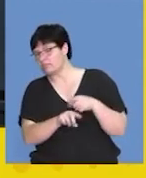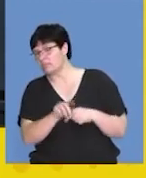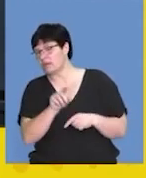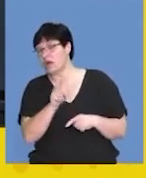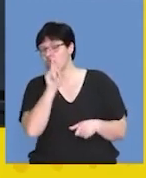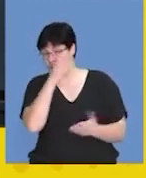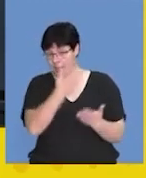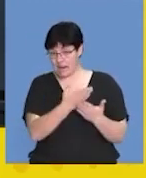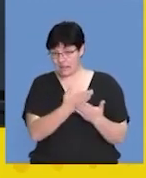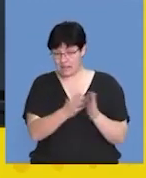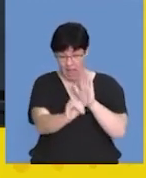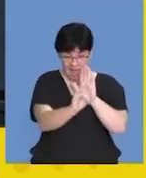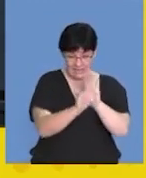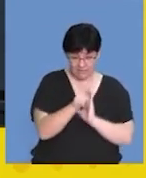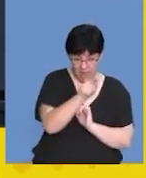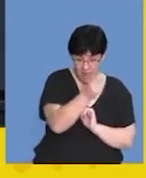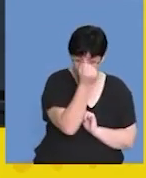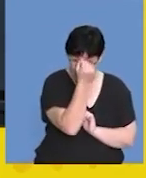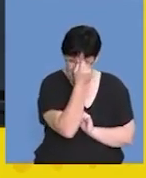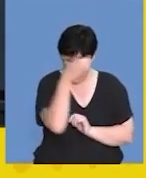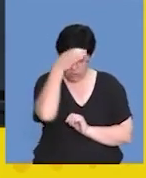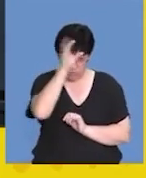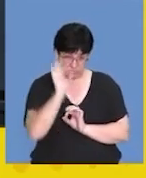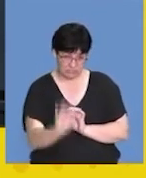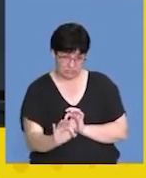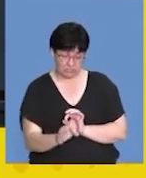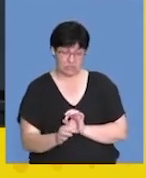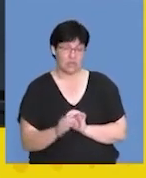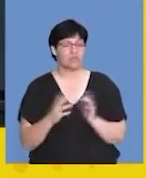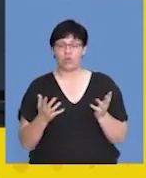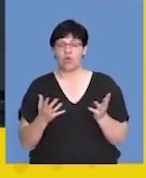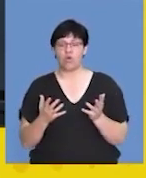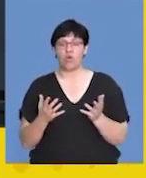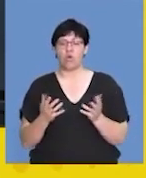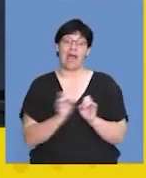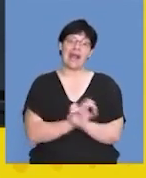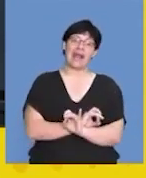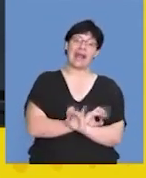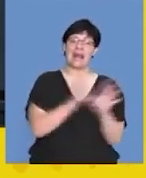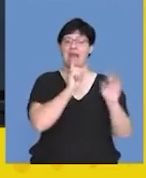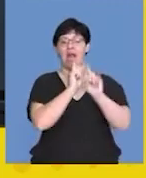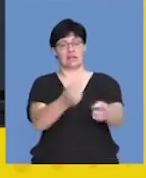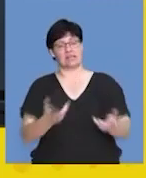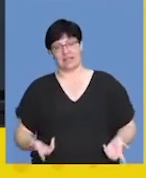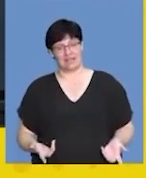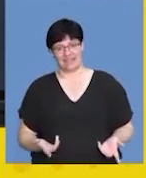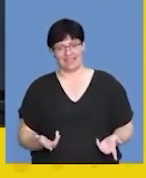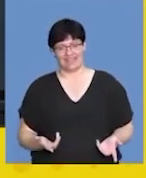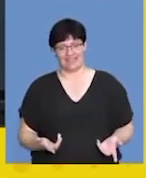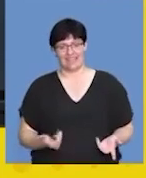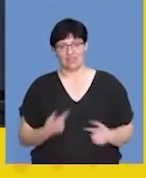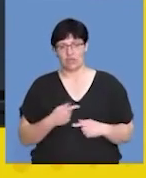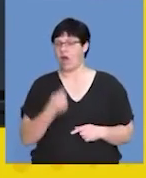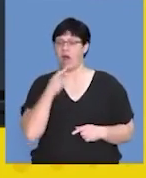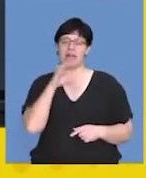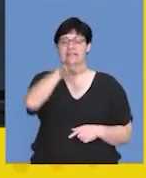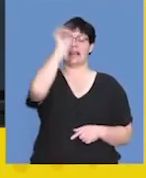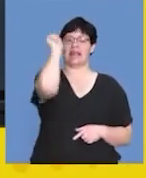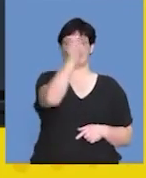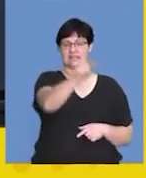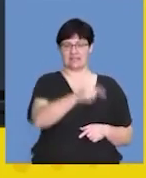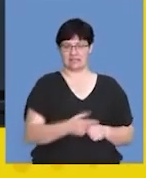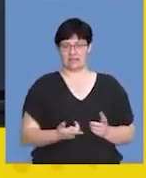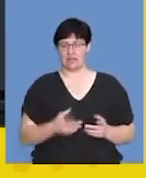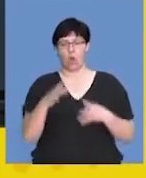terms of your ability to be able to understand the concept. So there's not going to be a clear answer where you initially can select that answer.